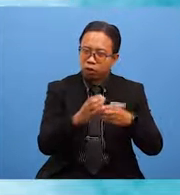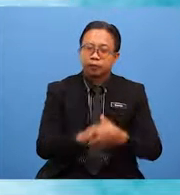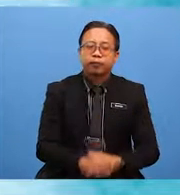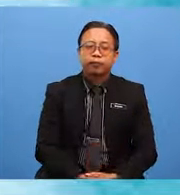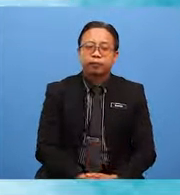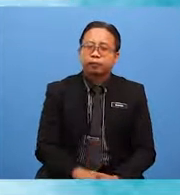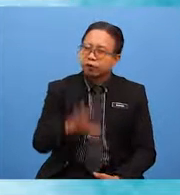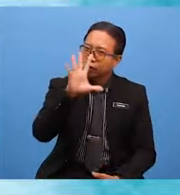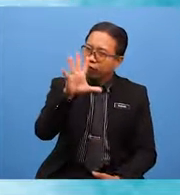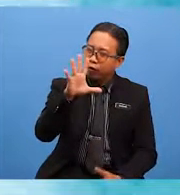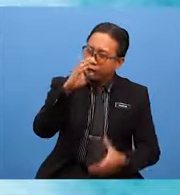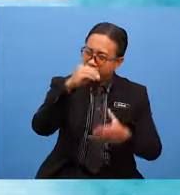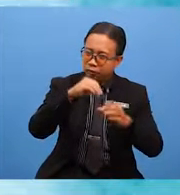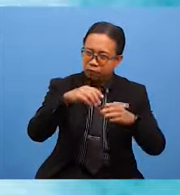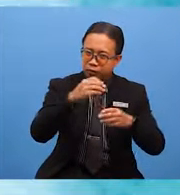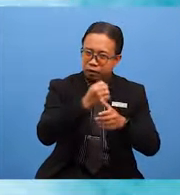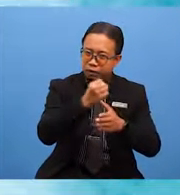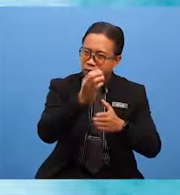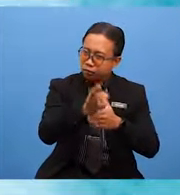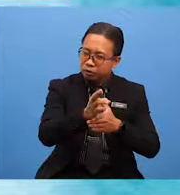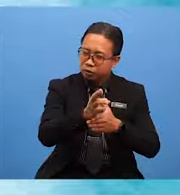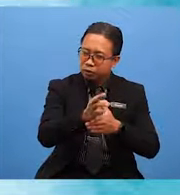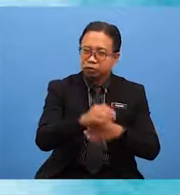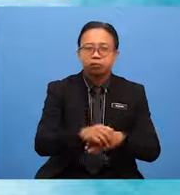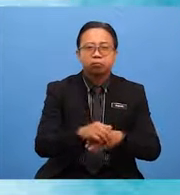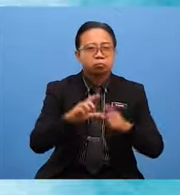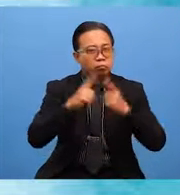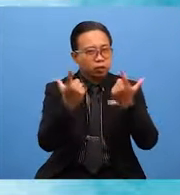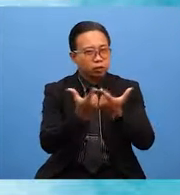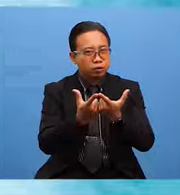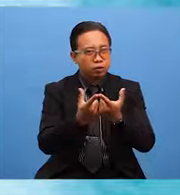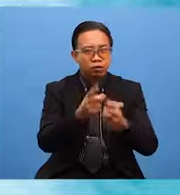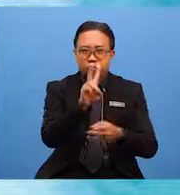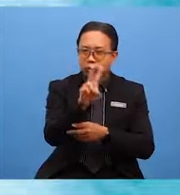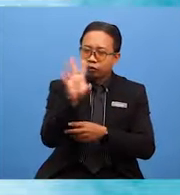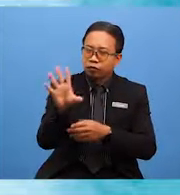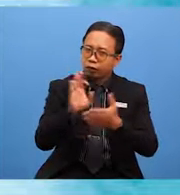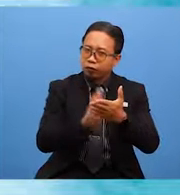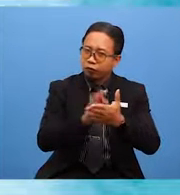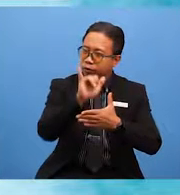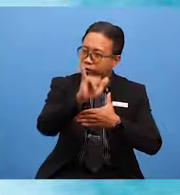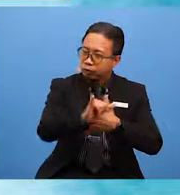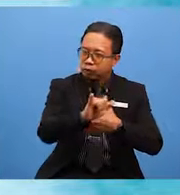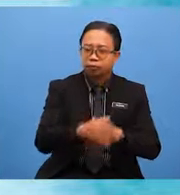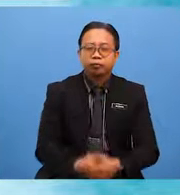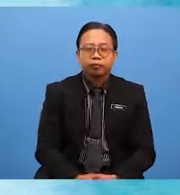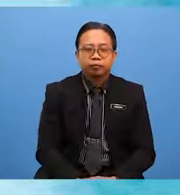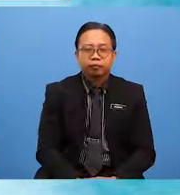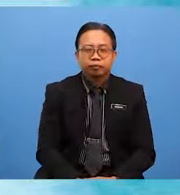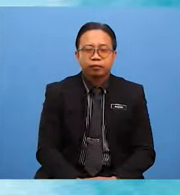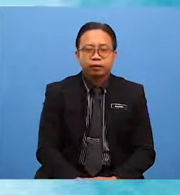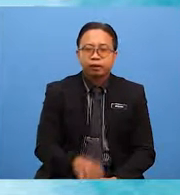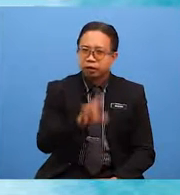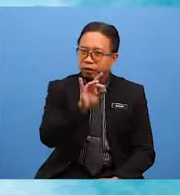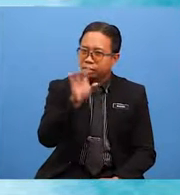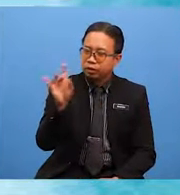inter-class competitions during the Language Month on 20th February. 88 students took